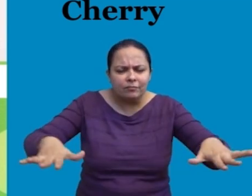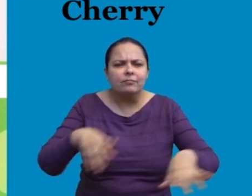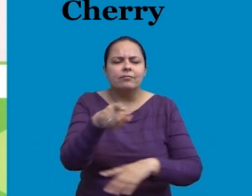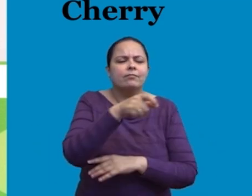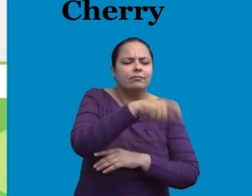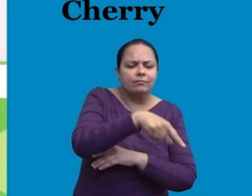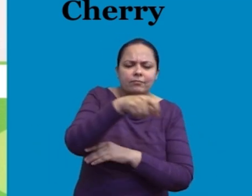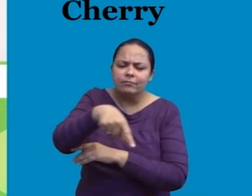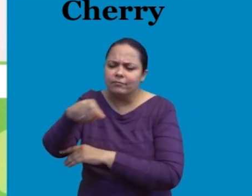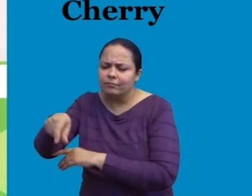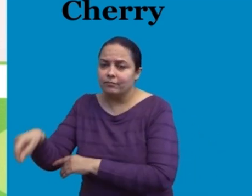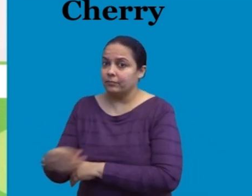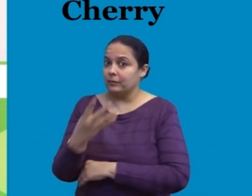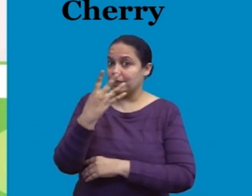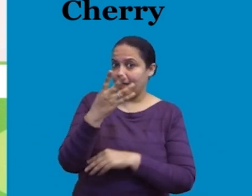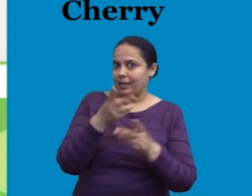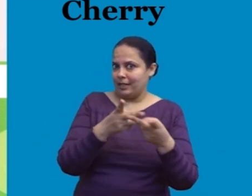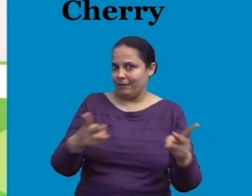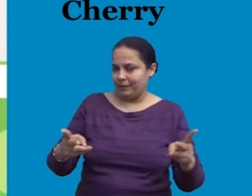or in your garden.